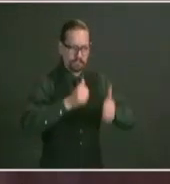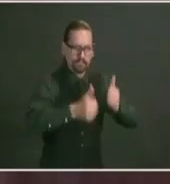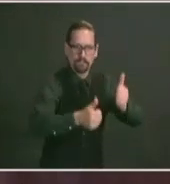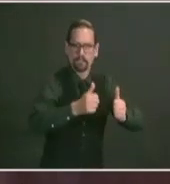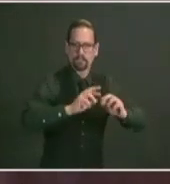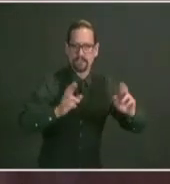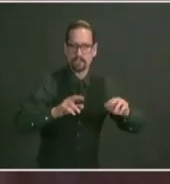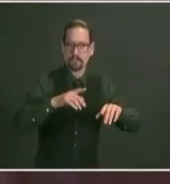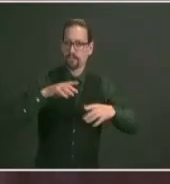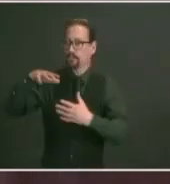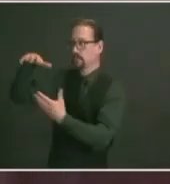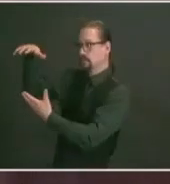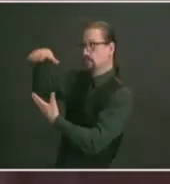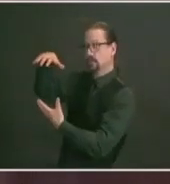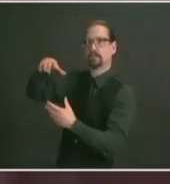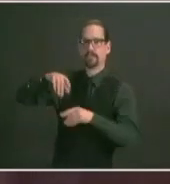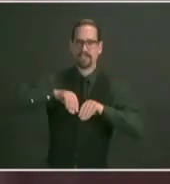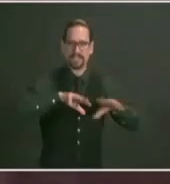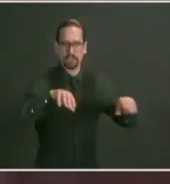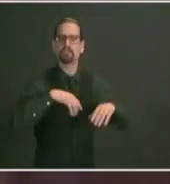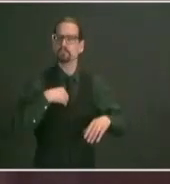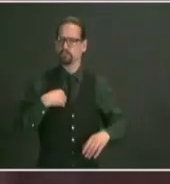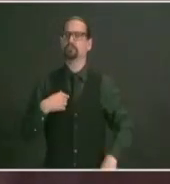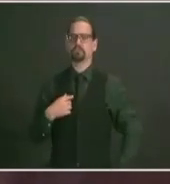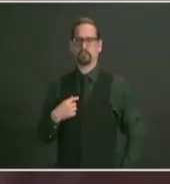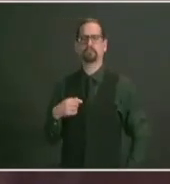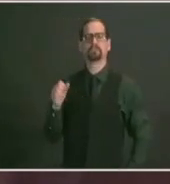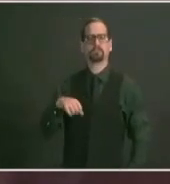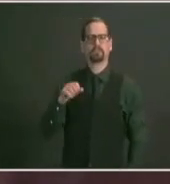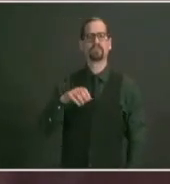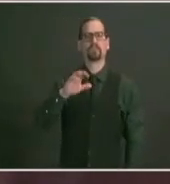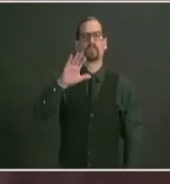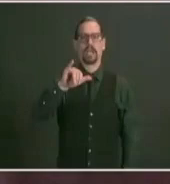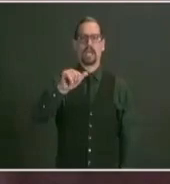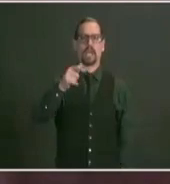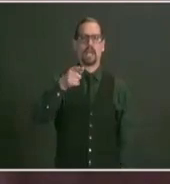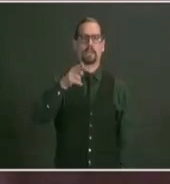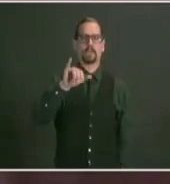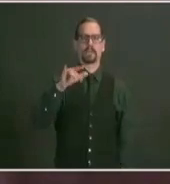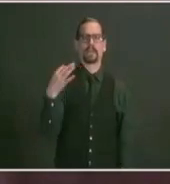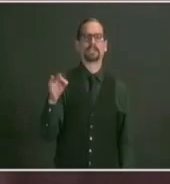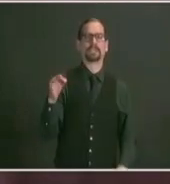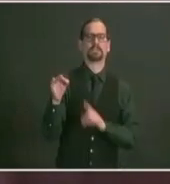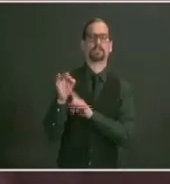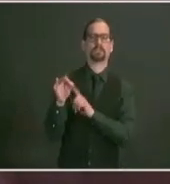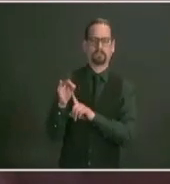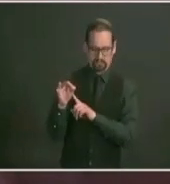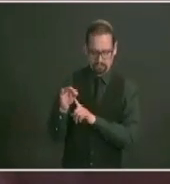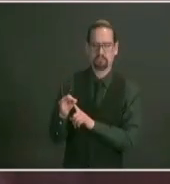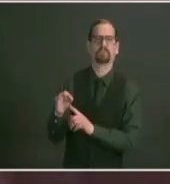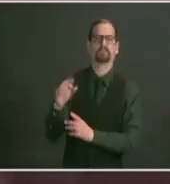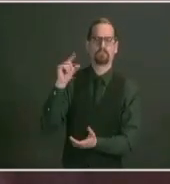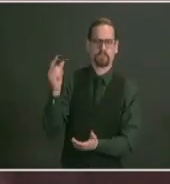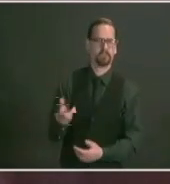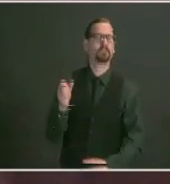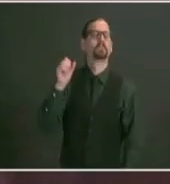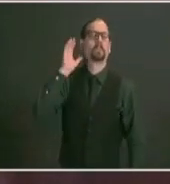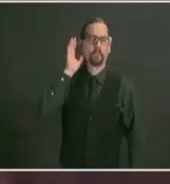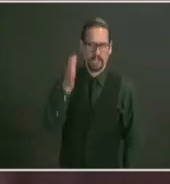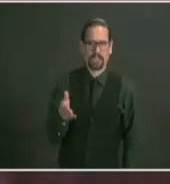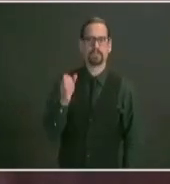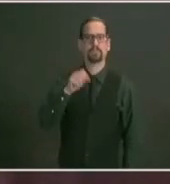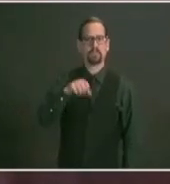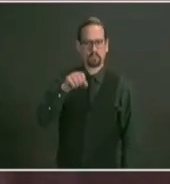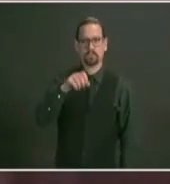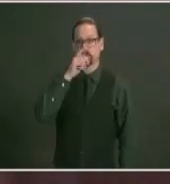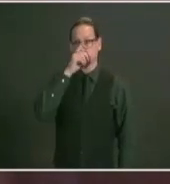the infrastructure side we have two more large state-run vaccination sites planned one in woonsocket and